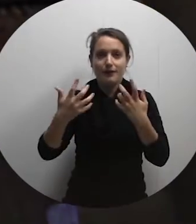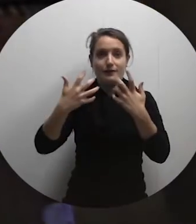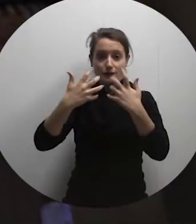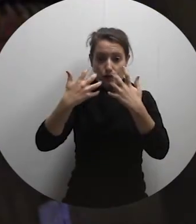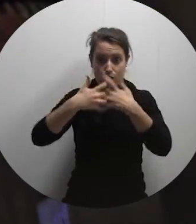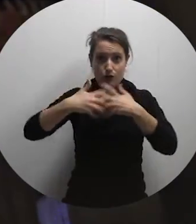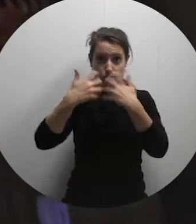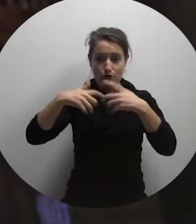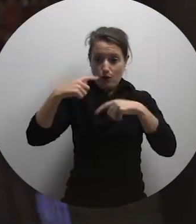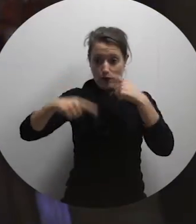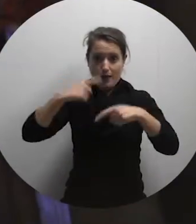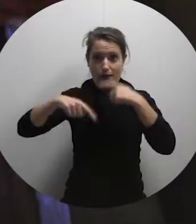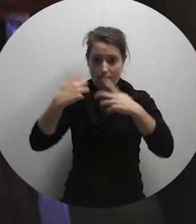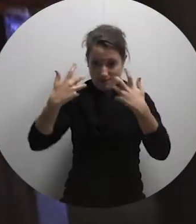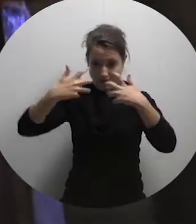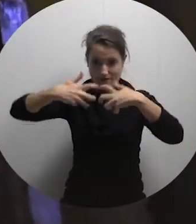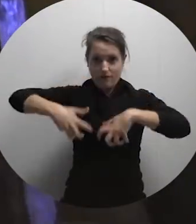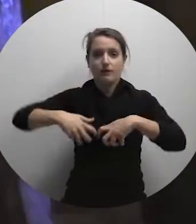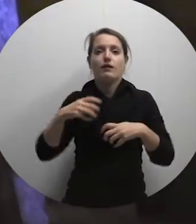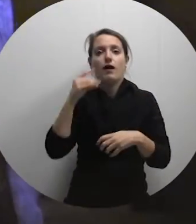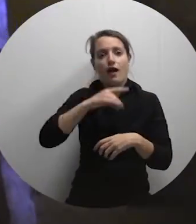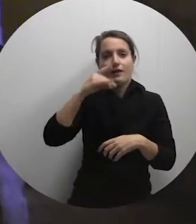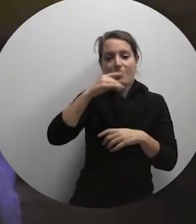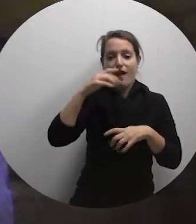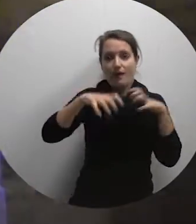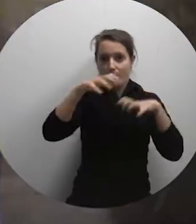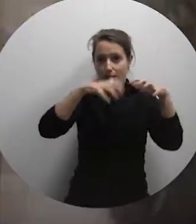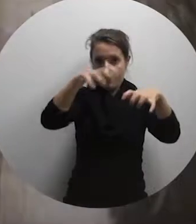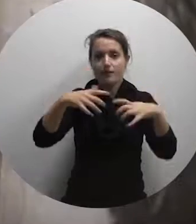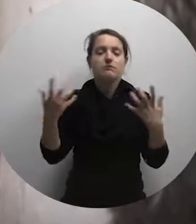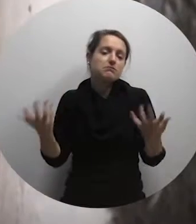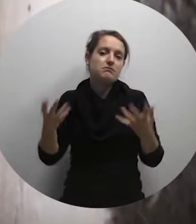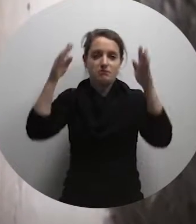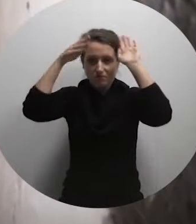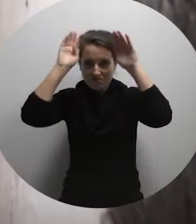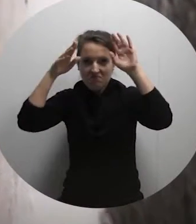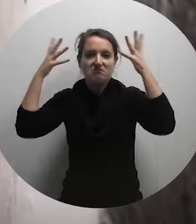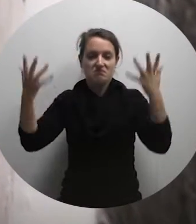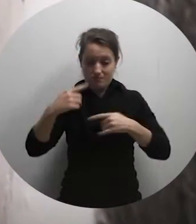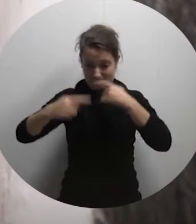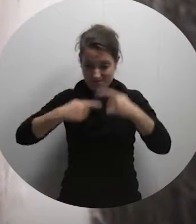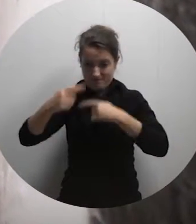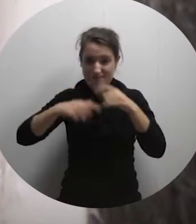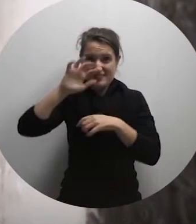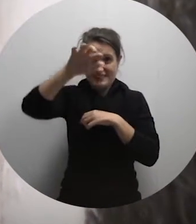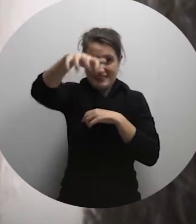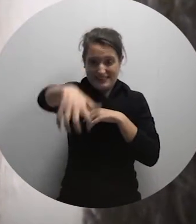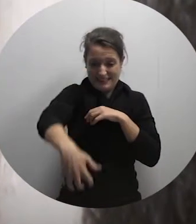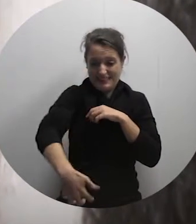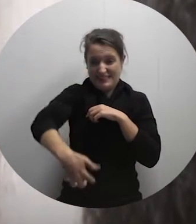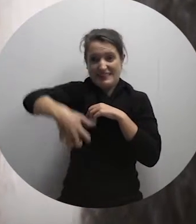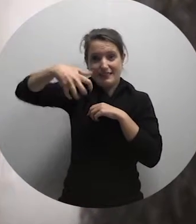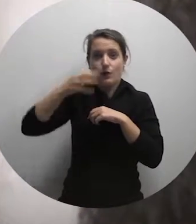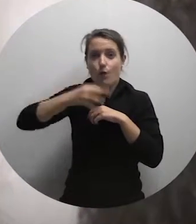which turned a vertical wheel with cogs and which then transmitted the rotation to the vertically submerged main